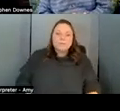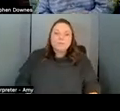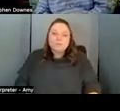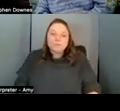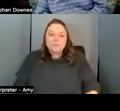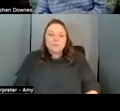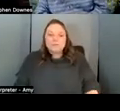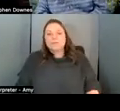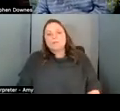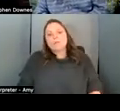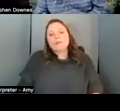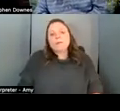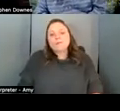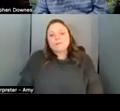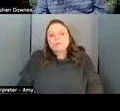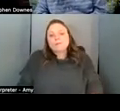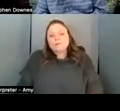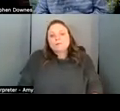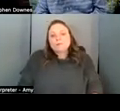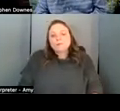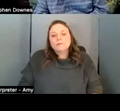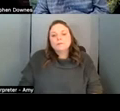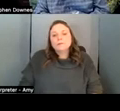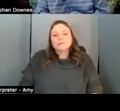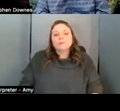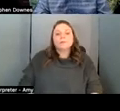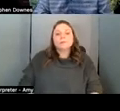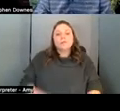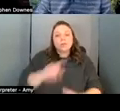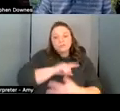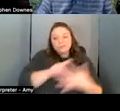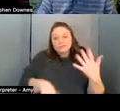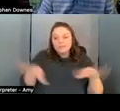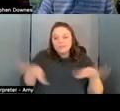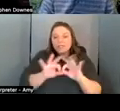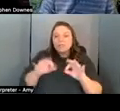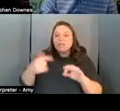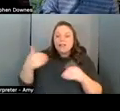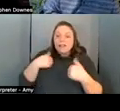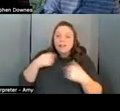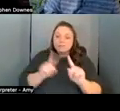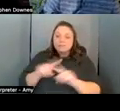so for all of these values that i've talked about there are different ways of approaching them